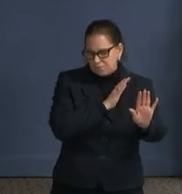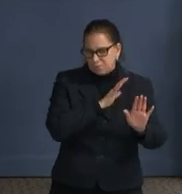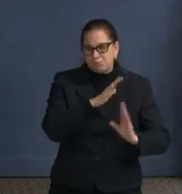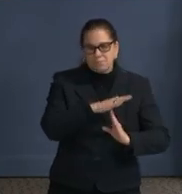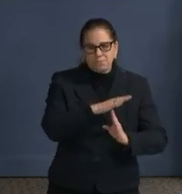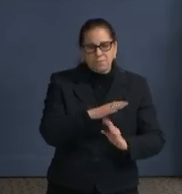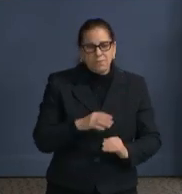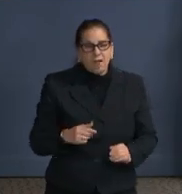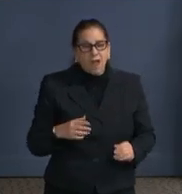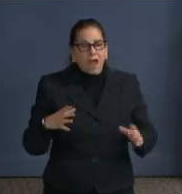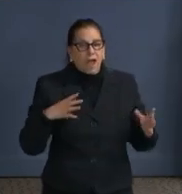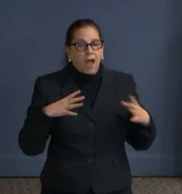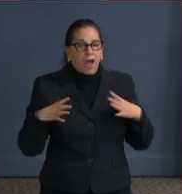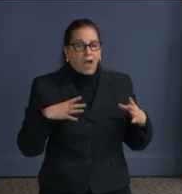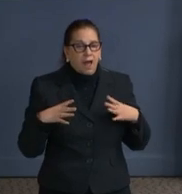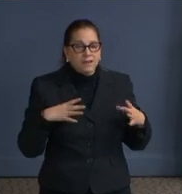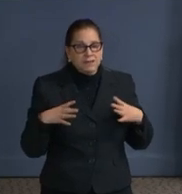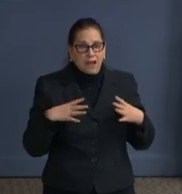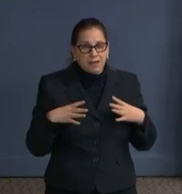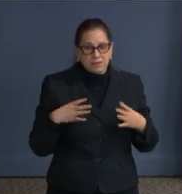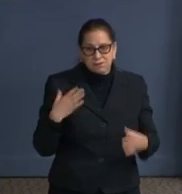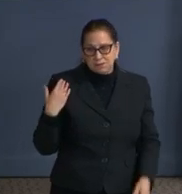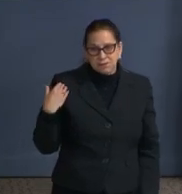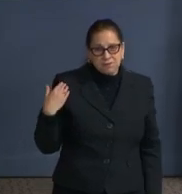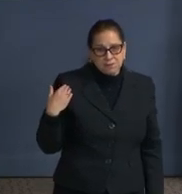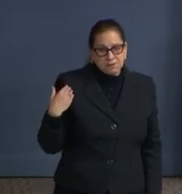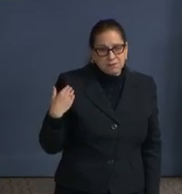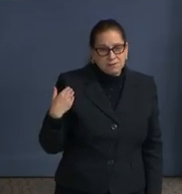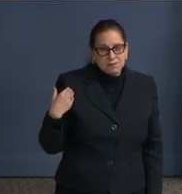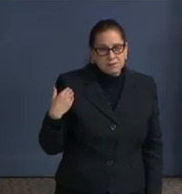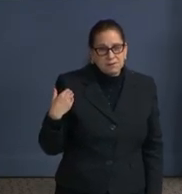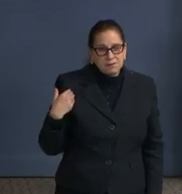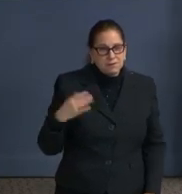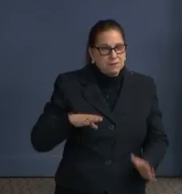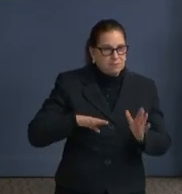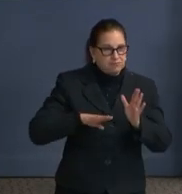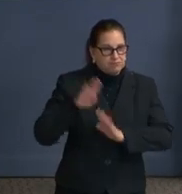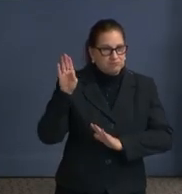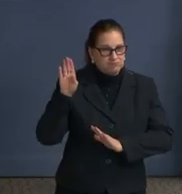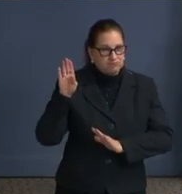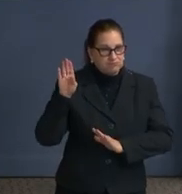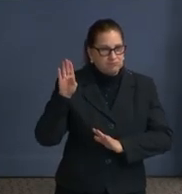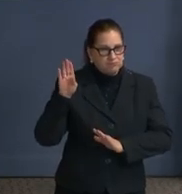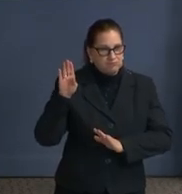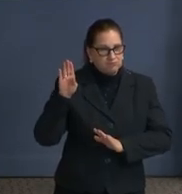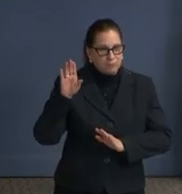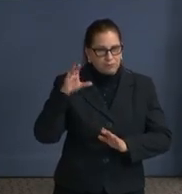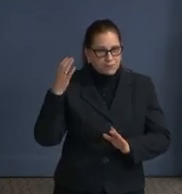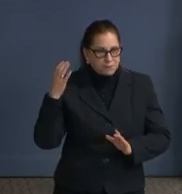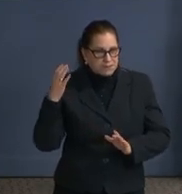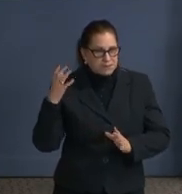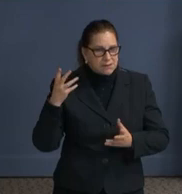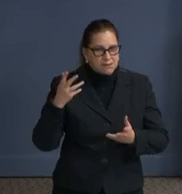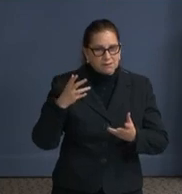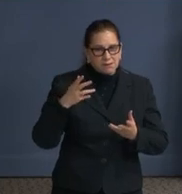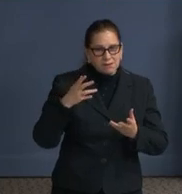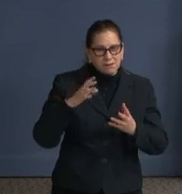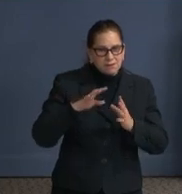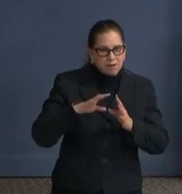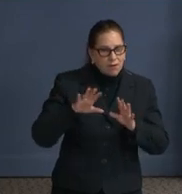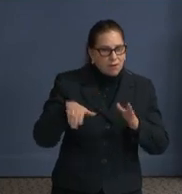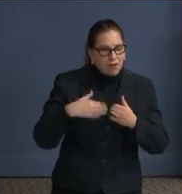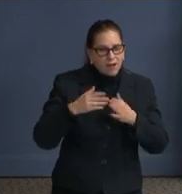travels from Thanksgiving to Christmas through inauguration. And now we're seeing that that all of that activity